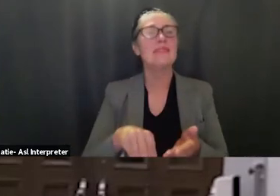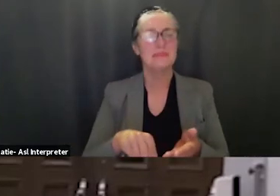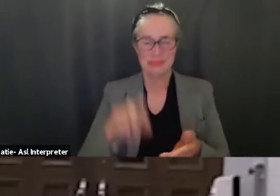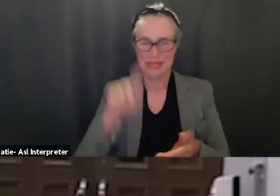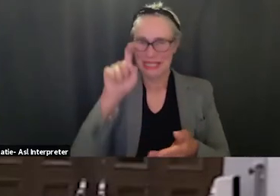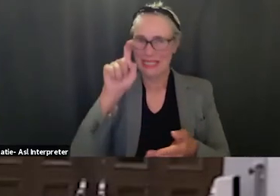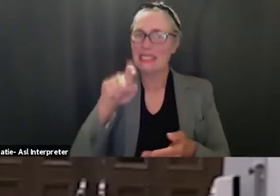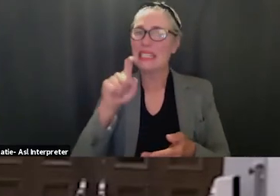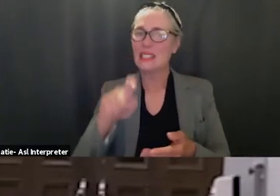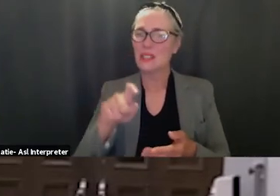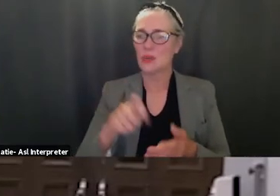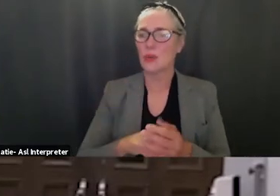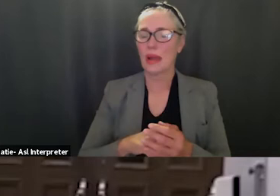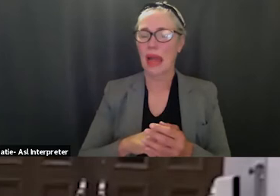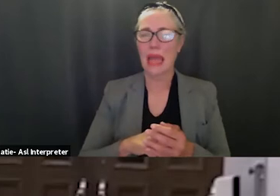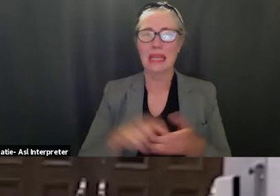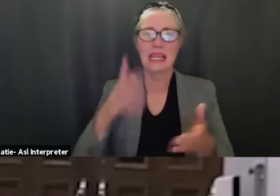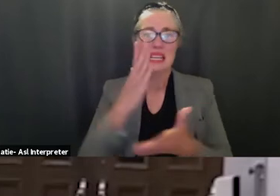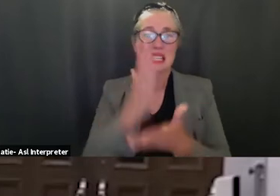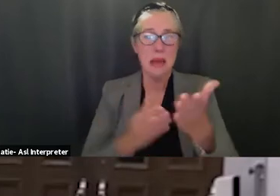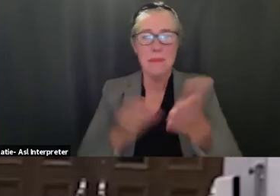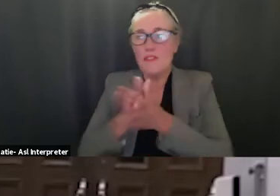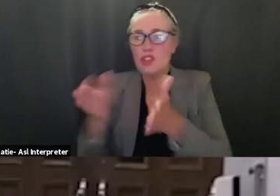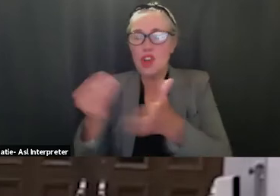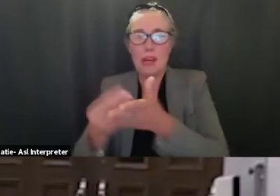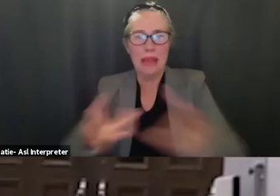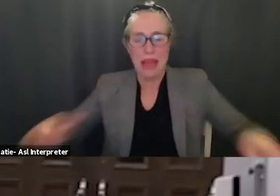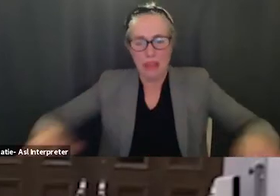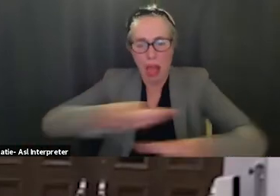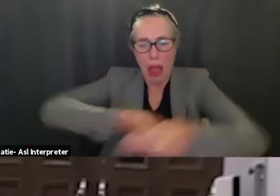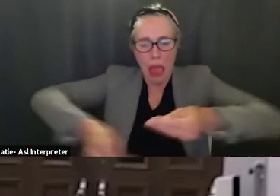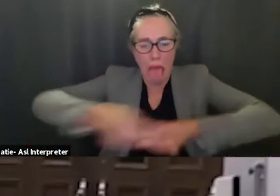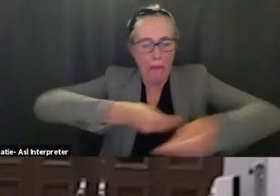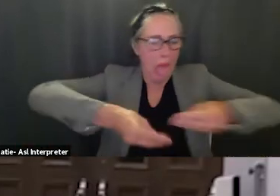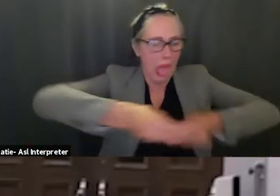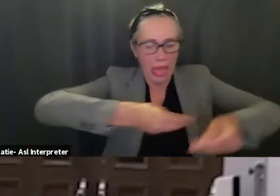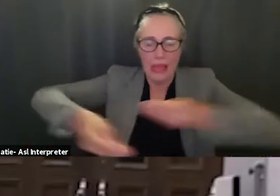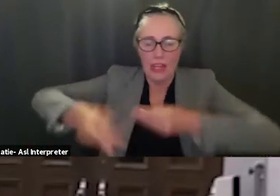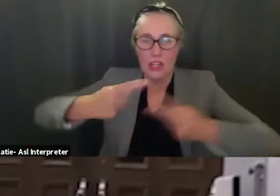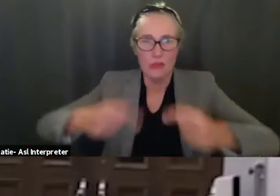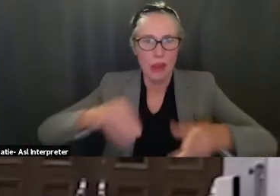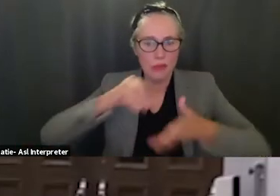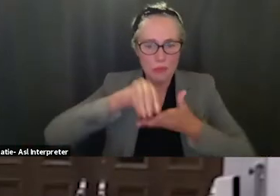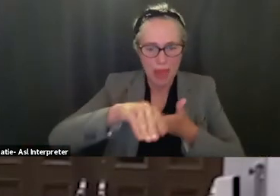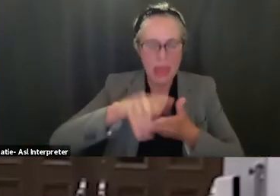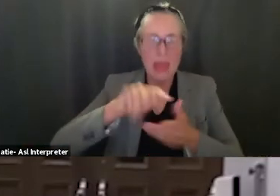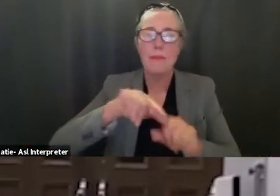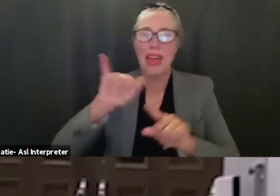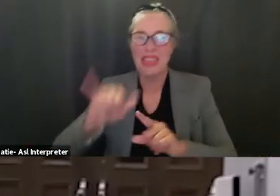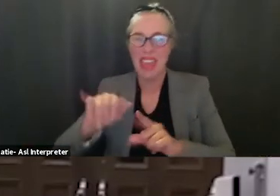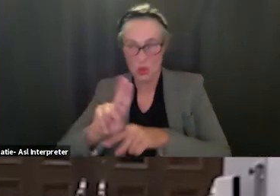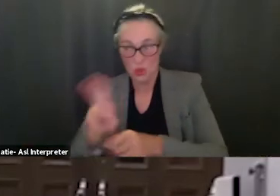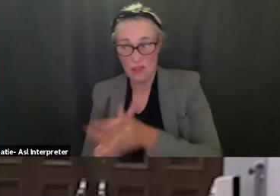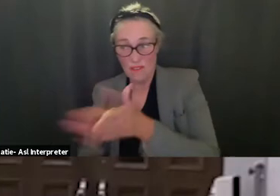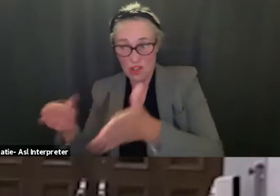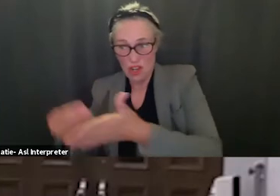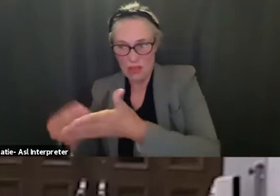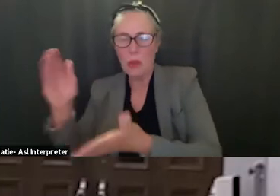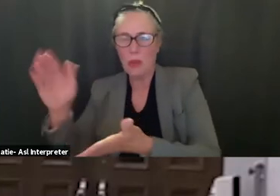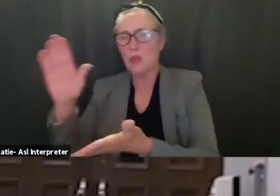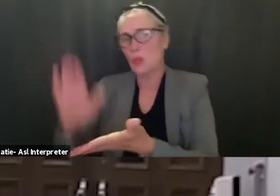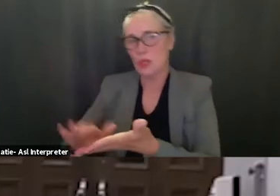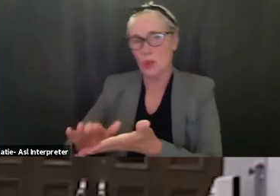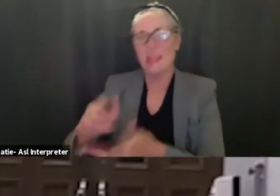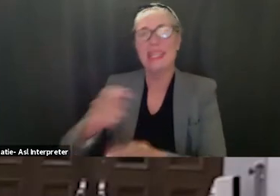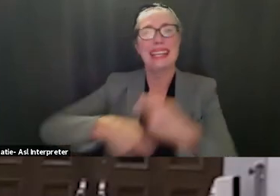always have to kind of use some of the general fund for but we want to try to reduce that as much as possible so we have those